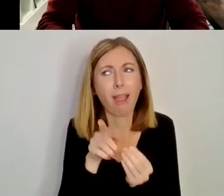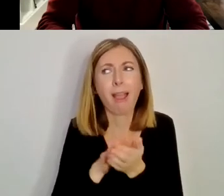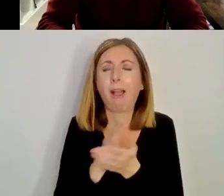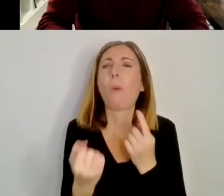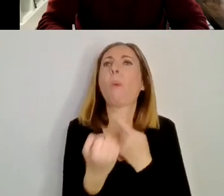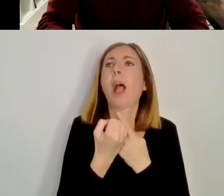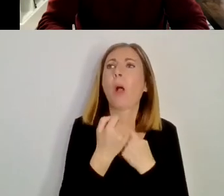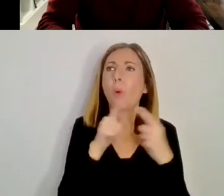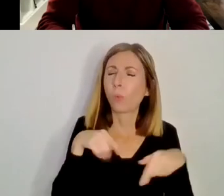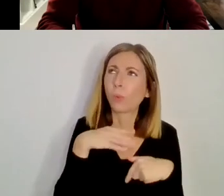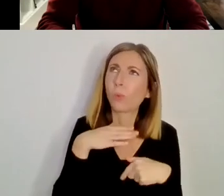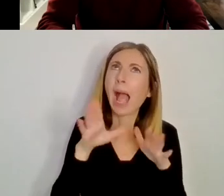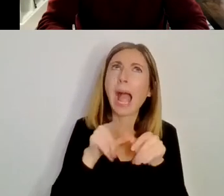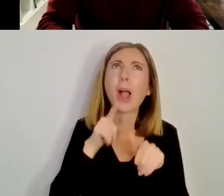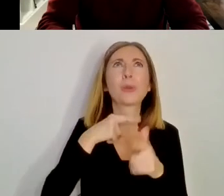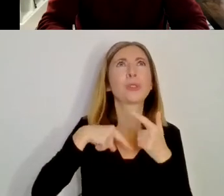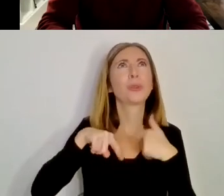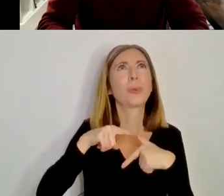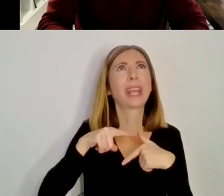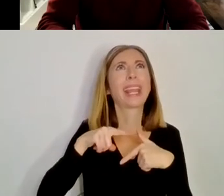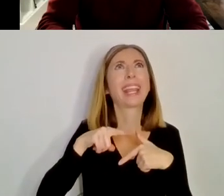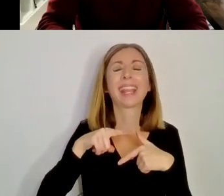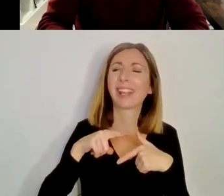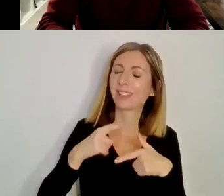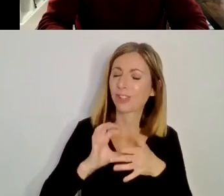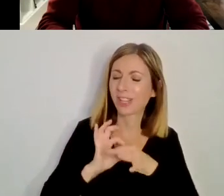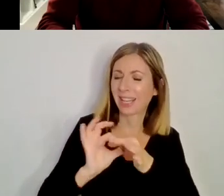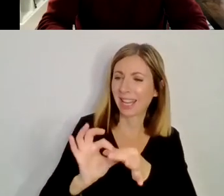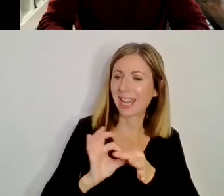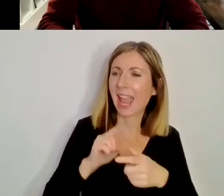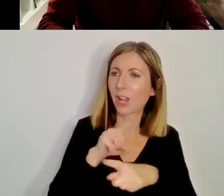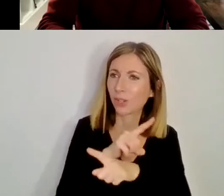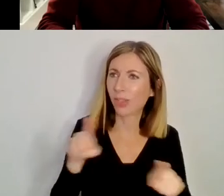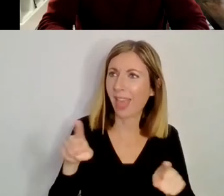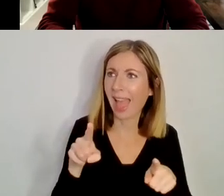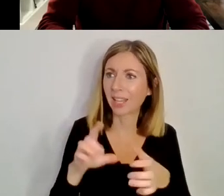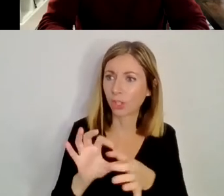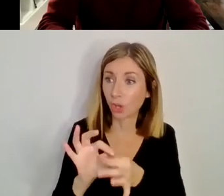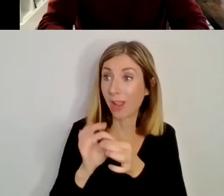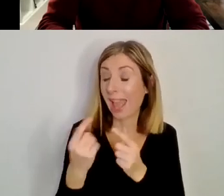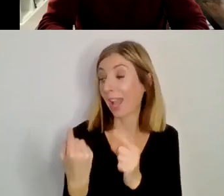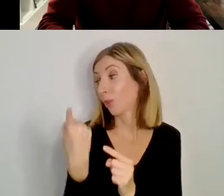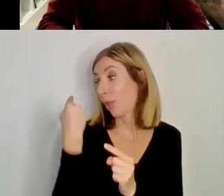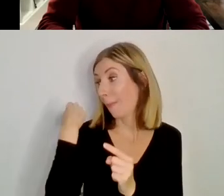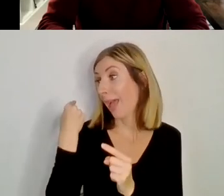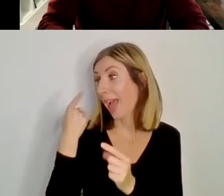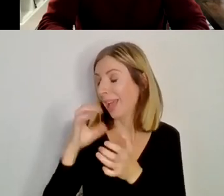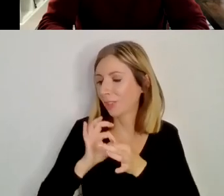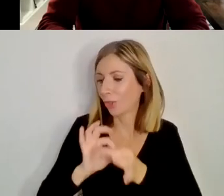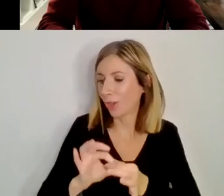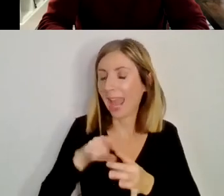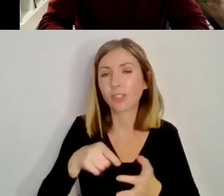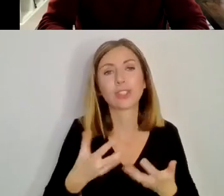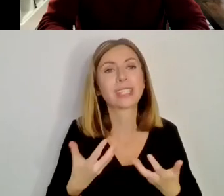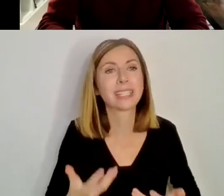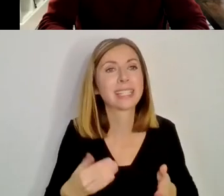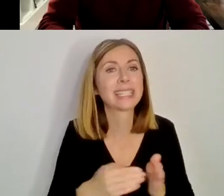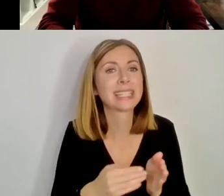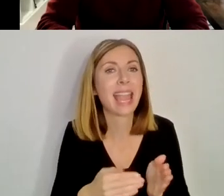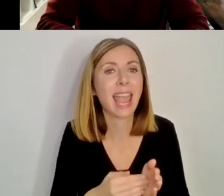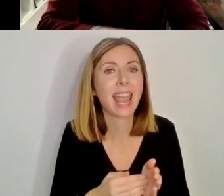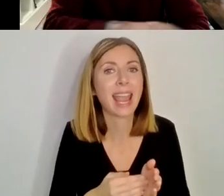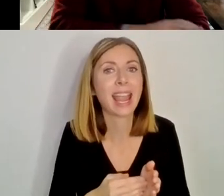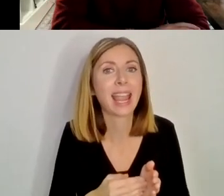of how, how do we make that relevant for today? The communities we live? I think there definitely is.